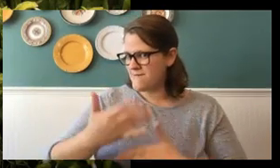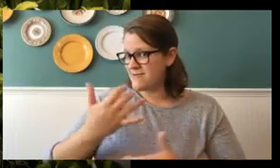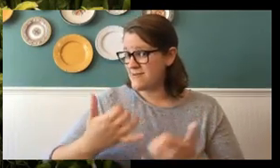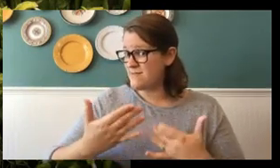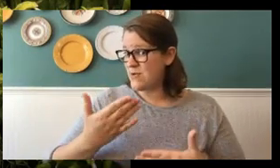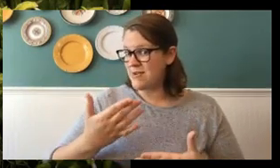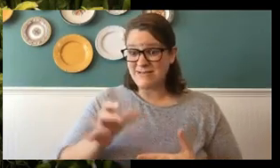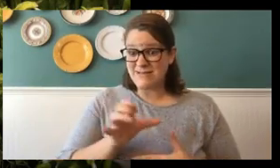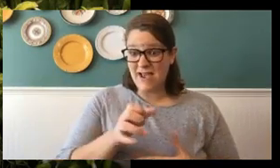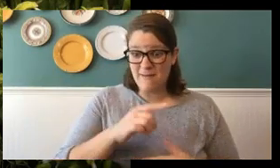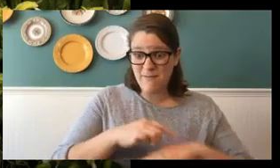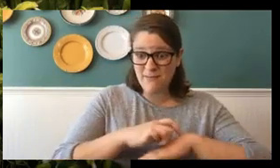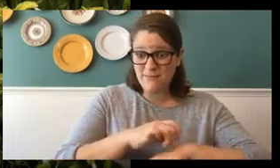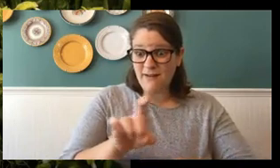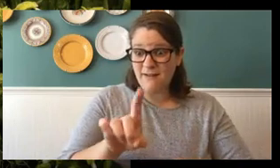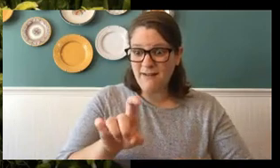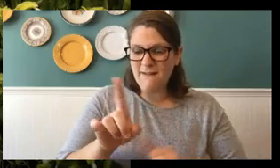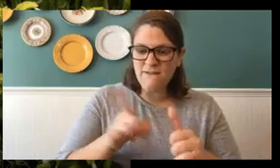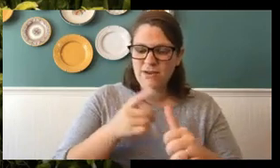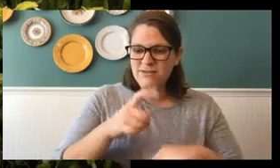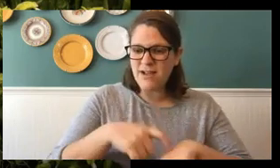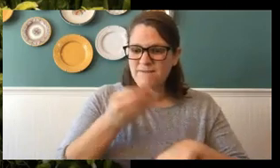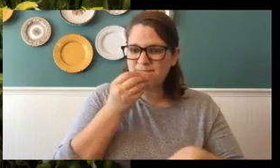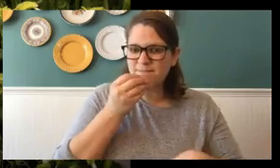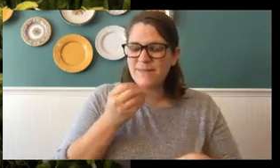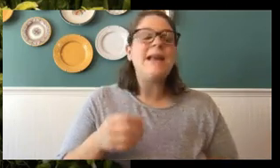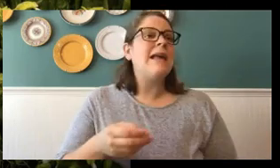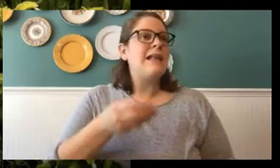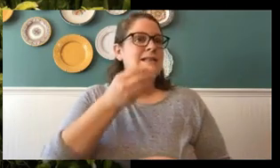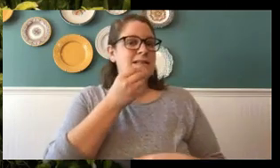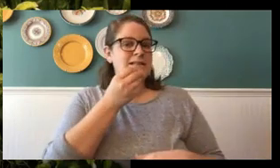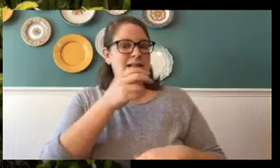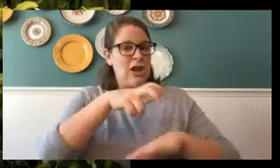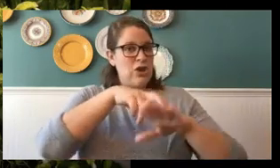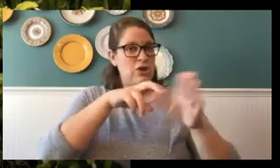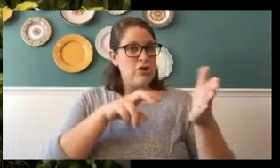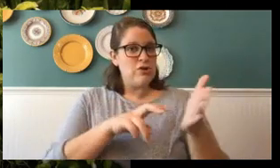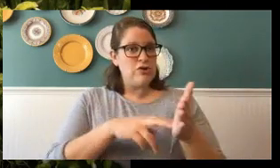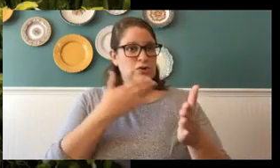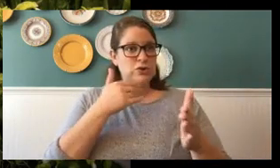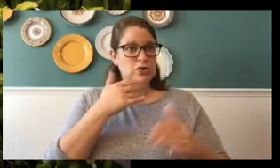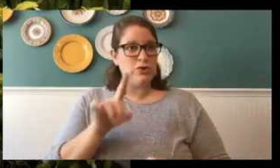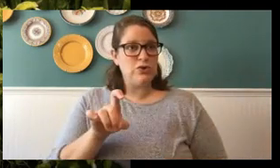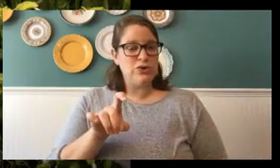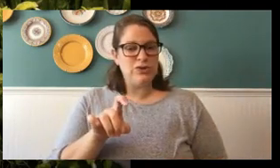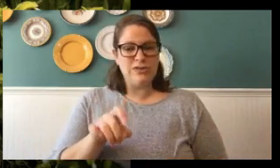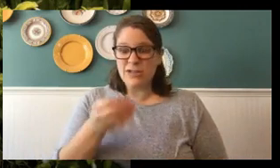this morning. No, not waffles. Does it eat toaster strudels? Did you have toaster strudels for breakfast this morning?